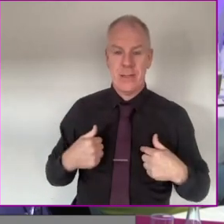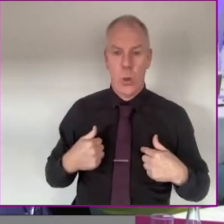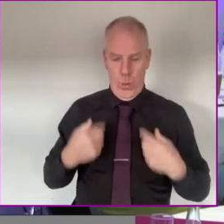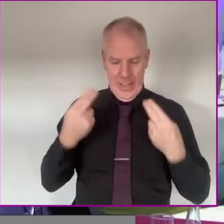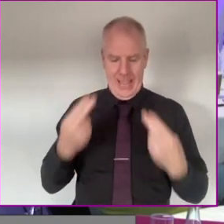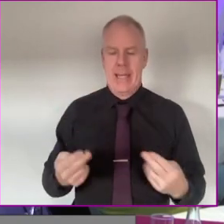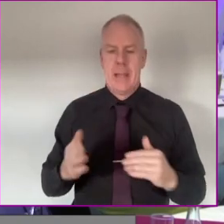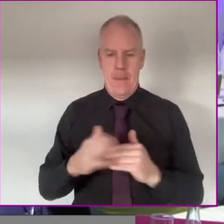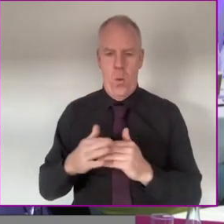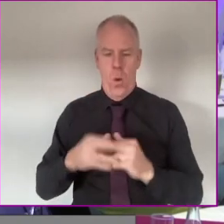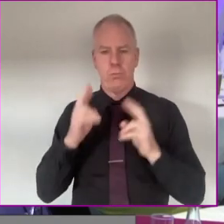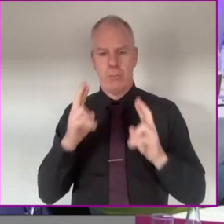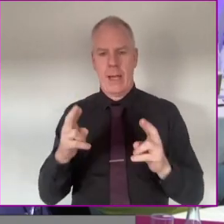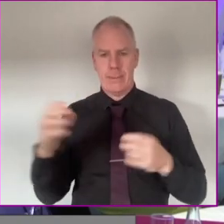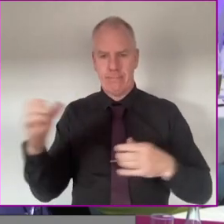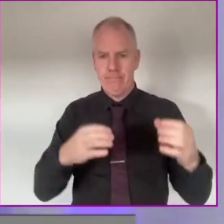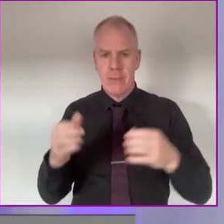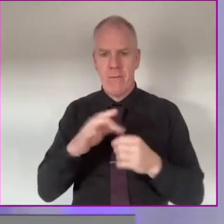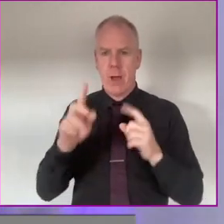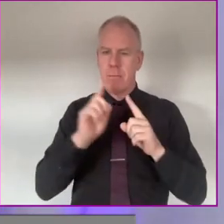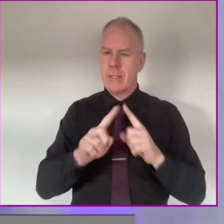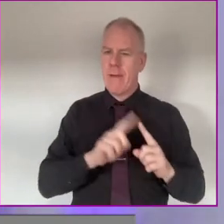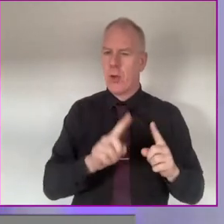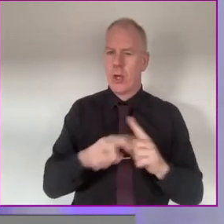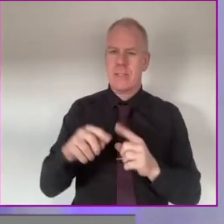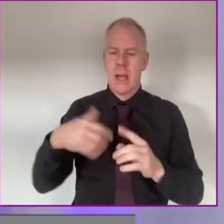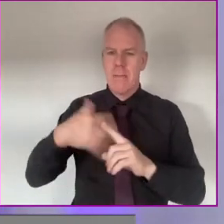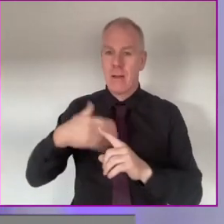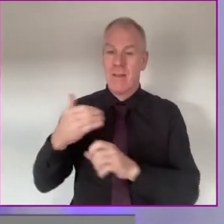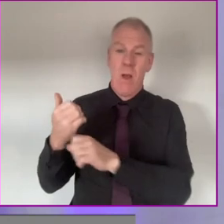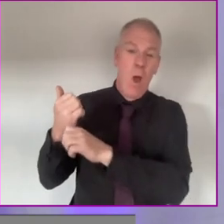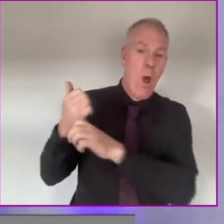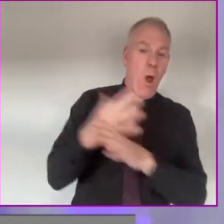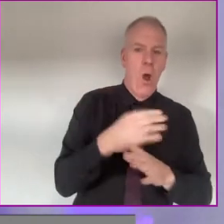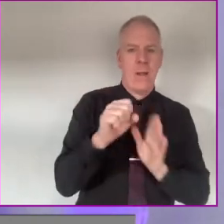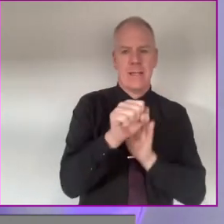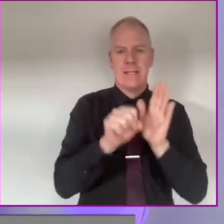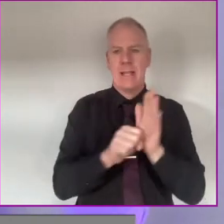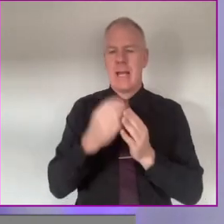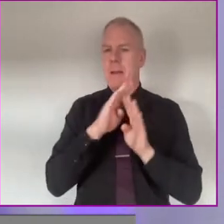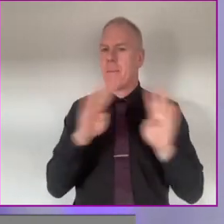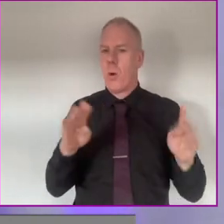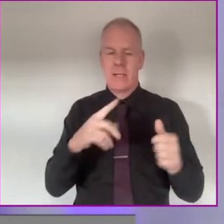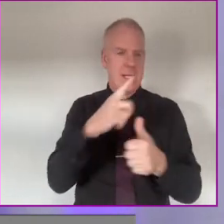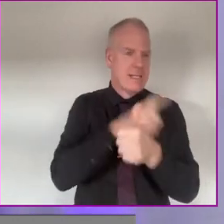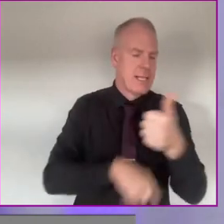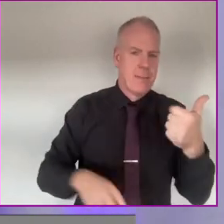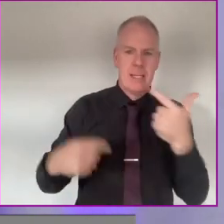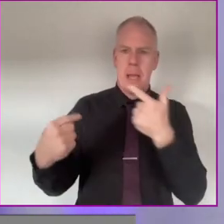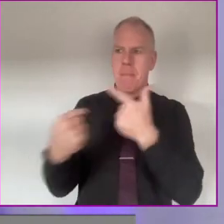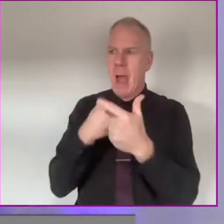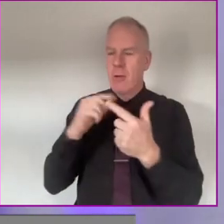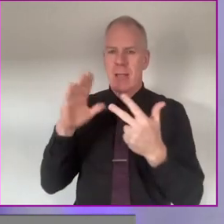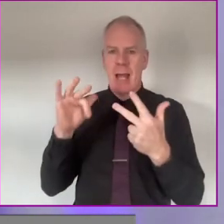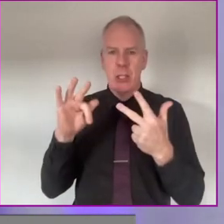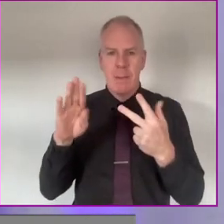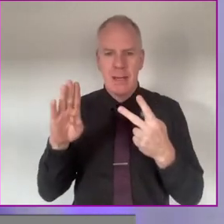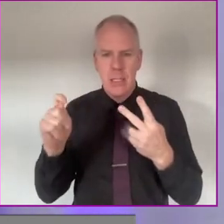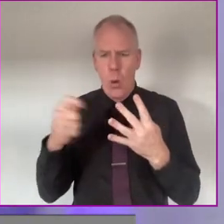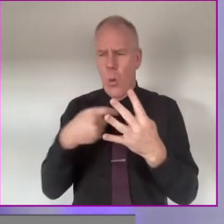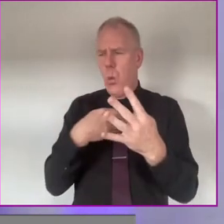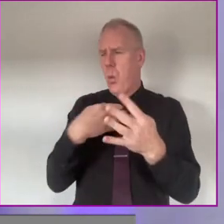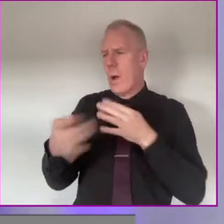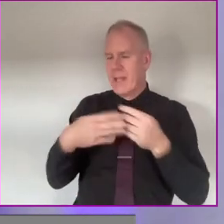actually, we need more people from diverse backgrounds on all our state boards, whether it's disability, migrant,